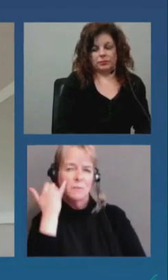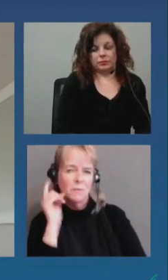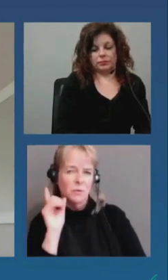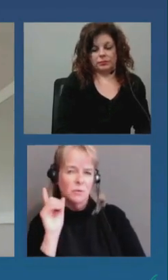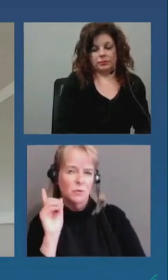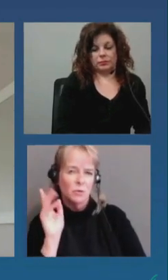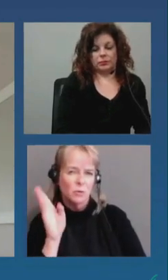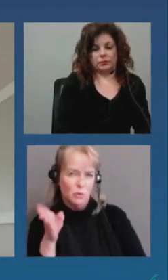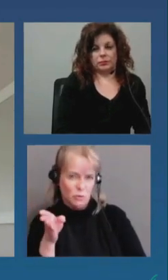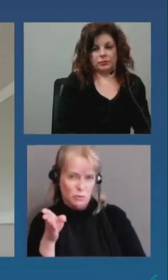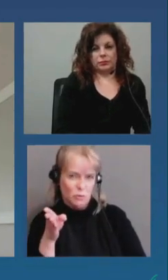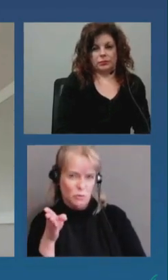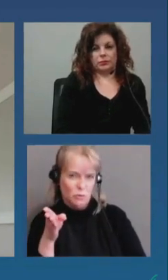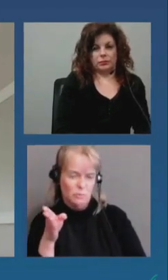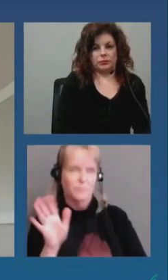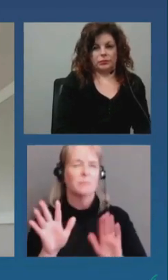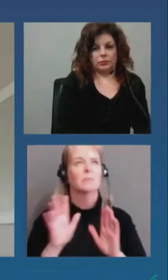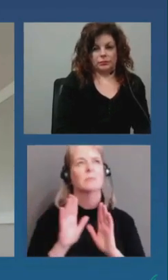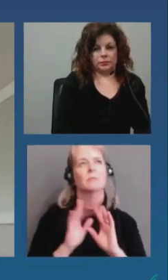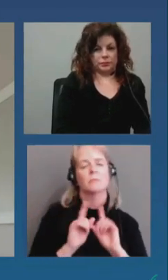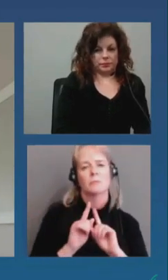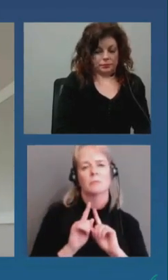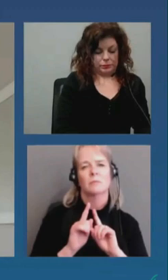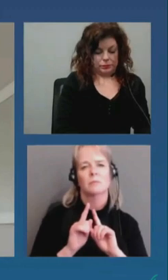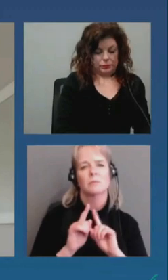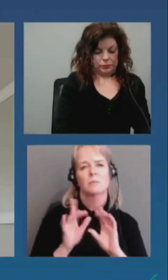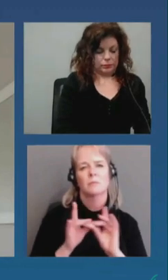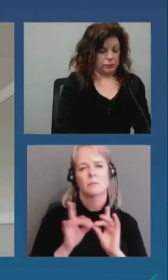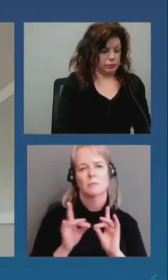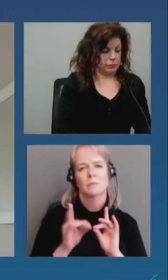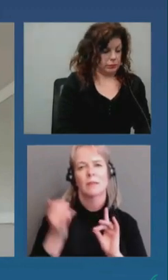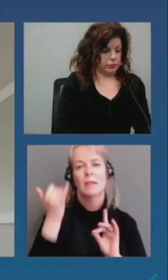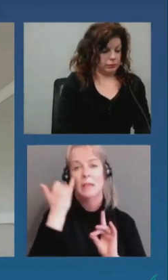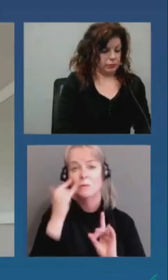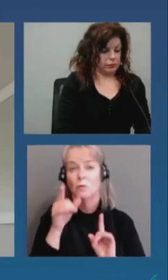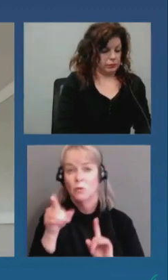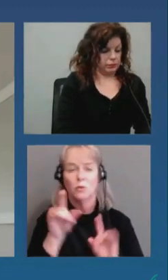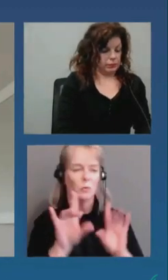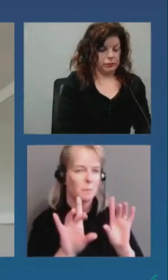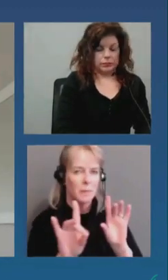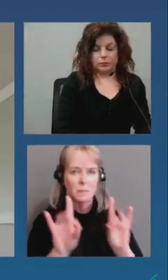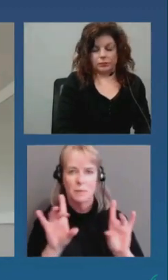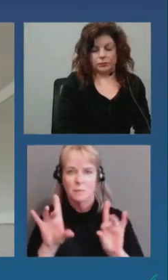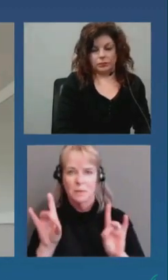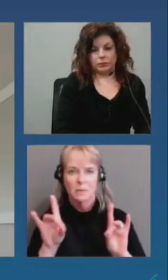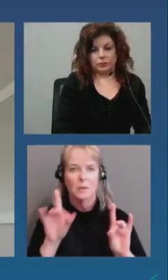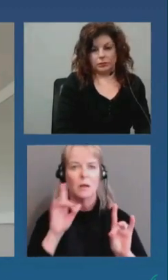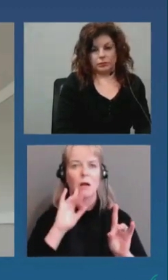with, like, let me put it this way. If you were coming up with hot spots for Ottawa Public Health,